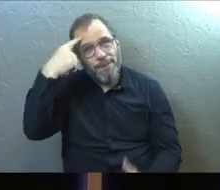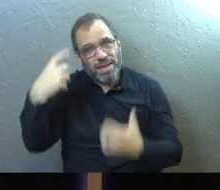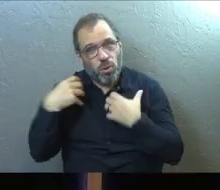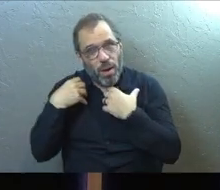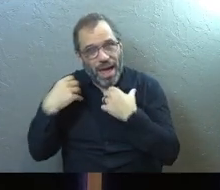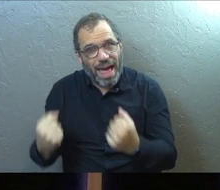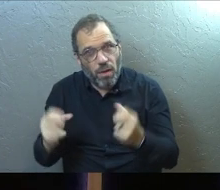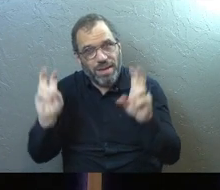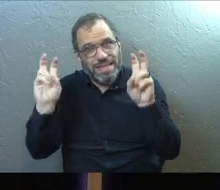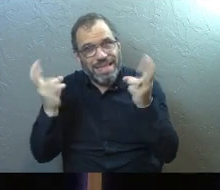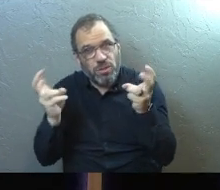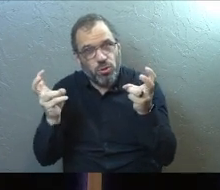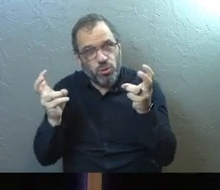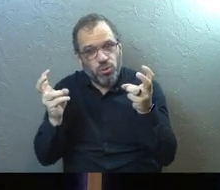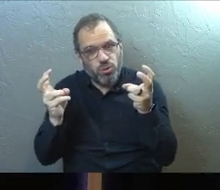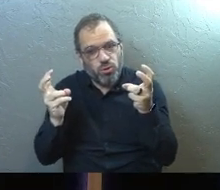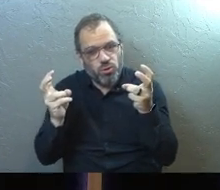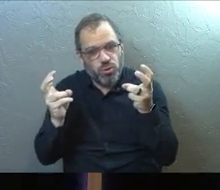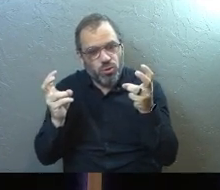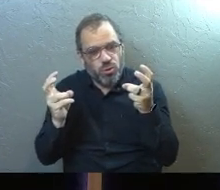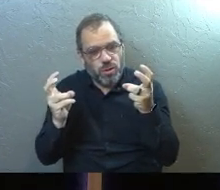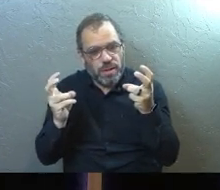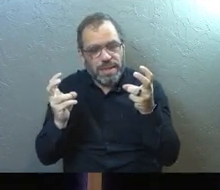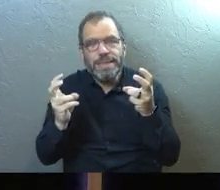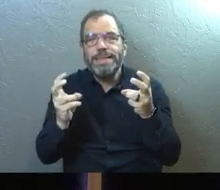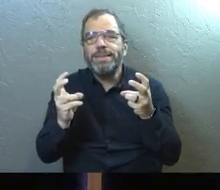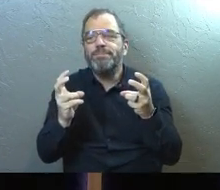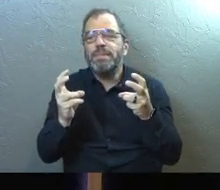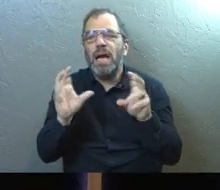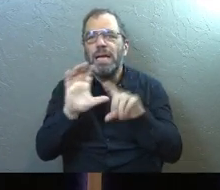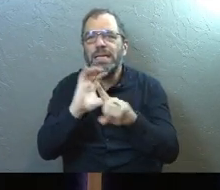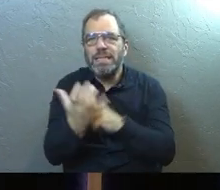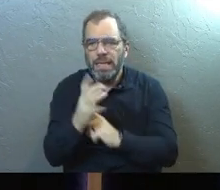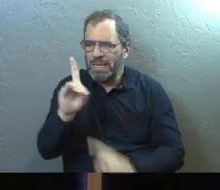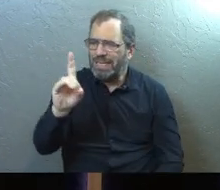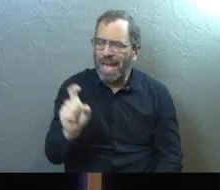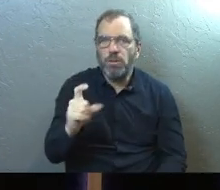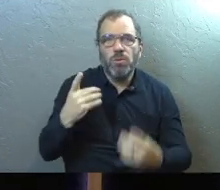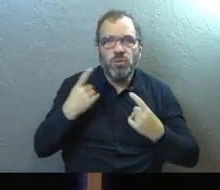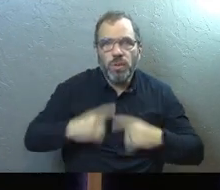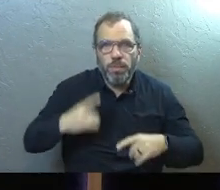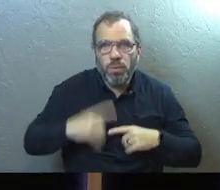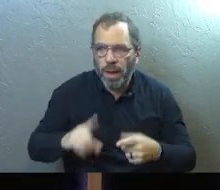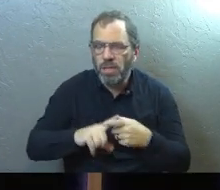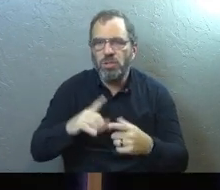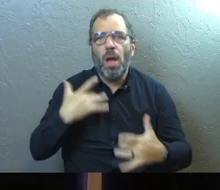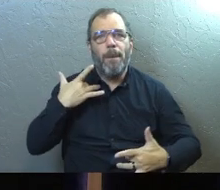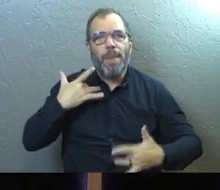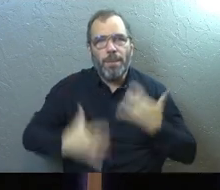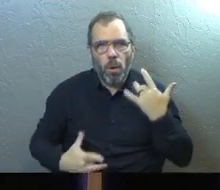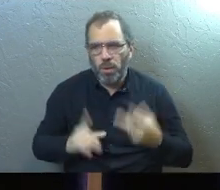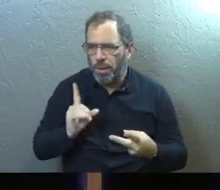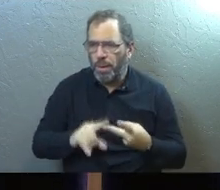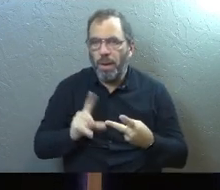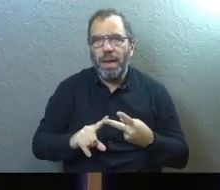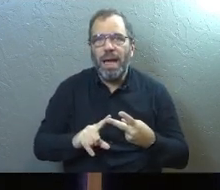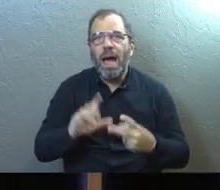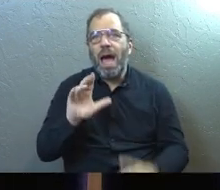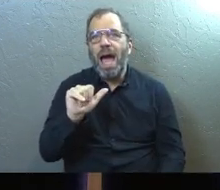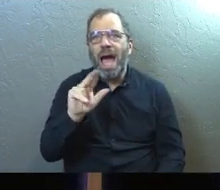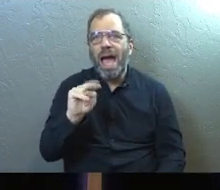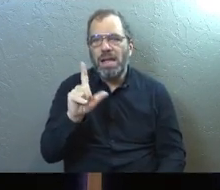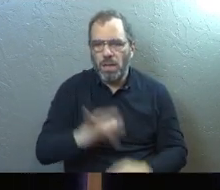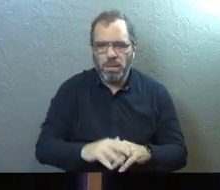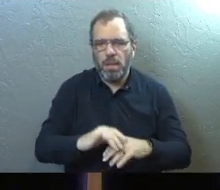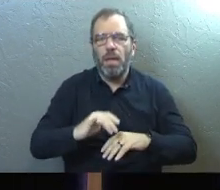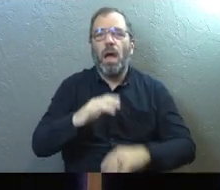health issues? Speak to conditions such as diagnosed depression, bipolar disorder, anorexia,